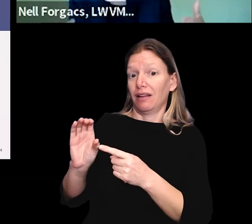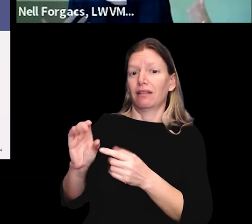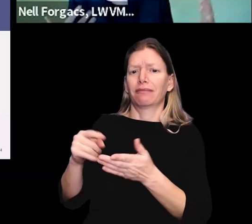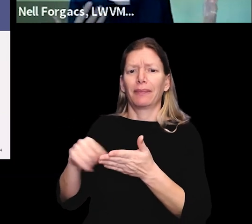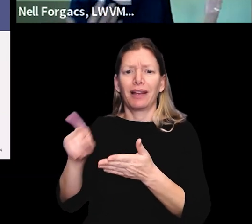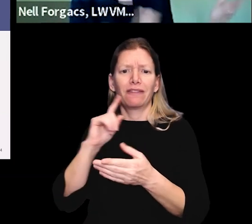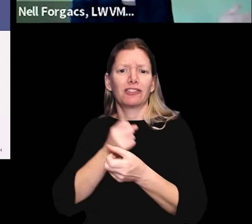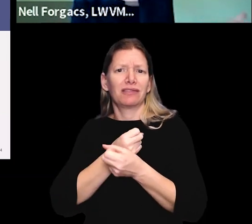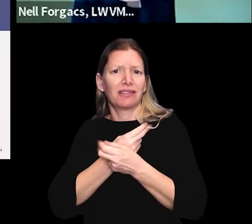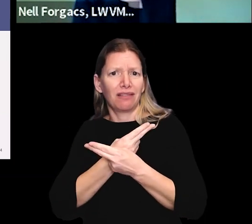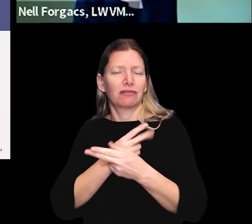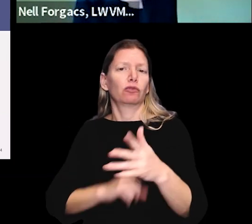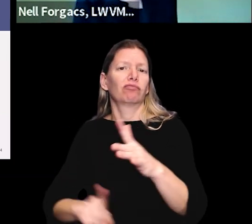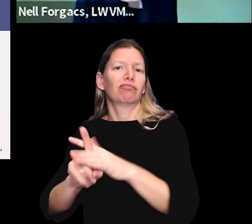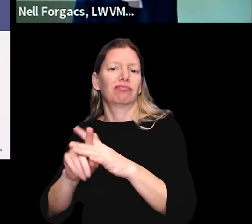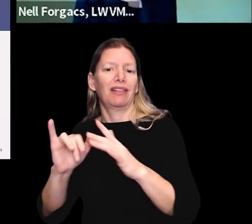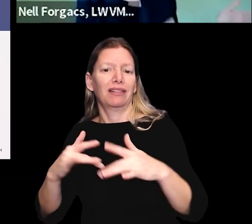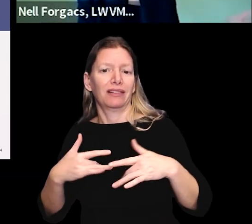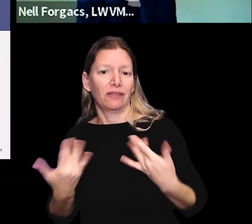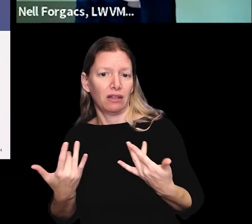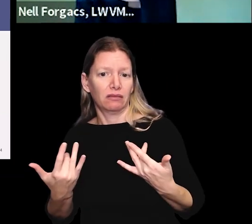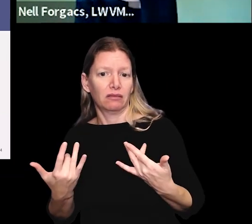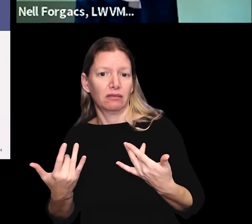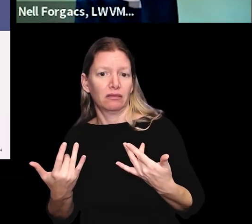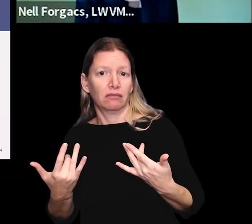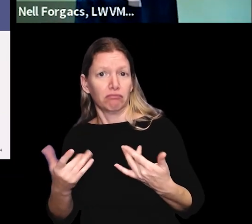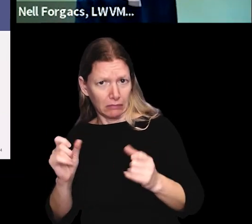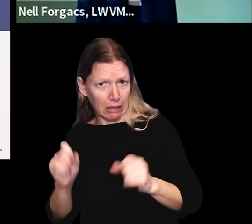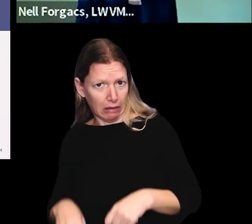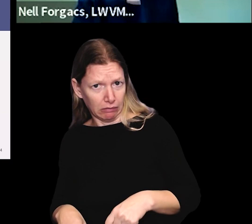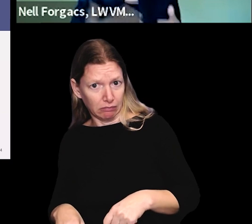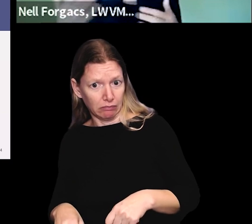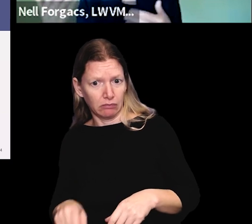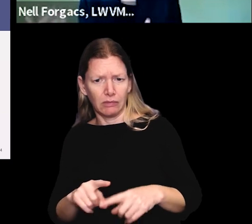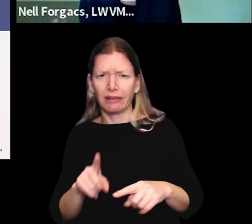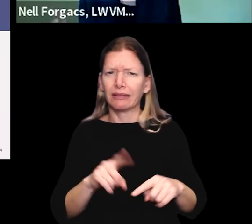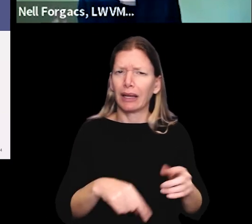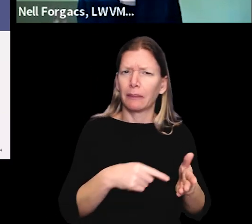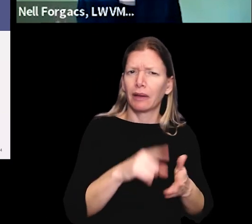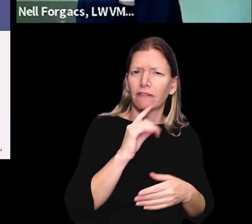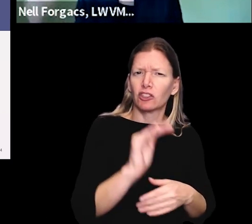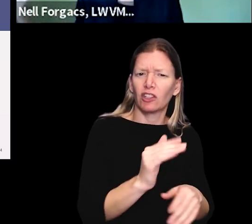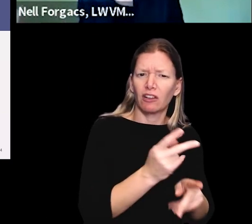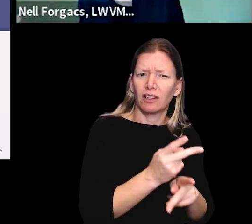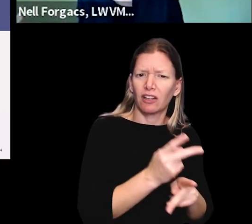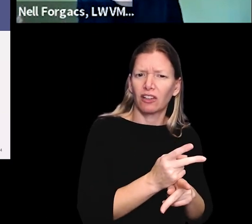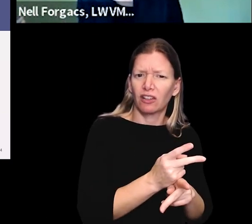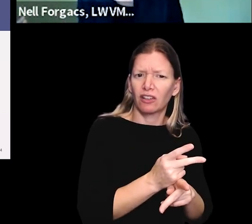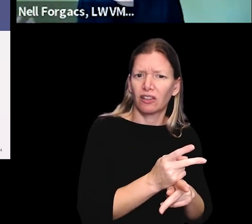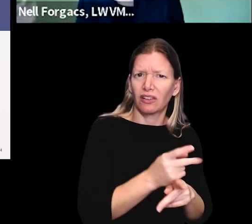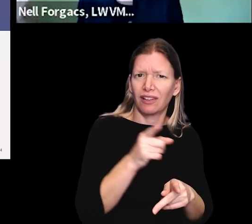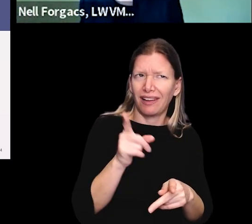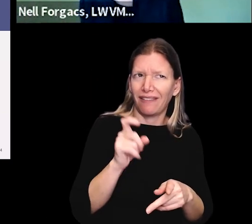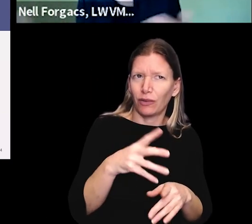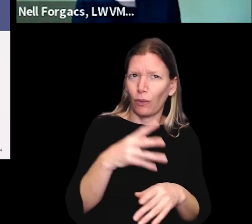campaign funds to pay to rent a tuxedo to attend that event, but they cannot pay for child care